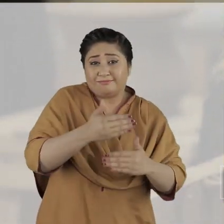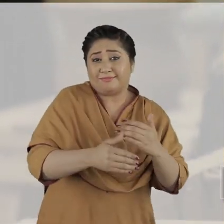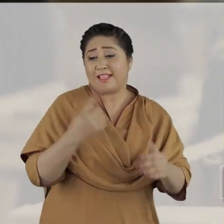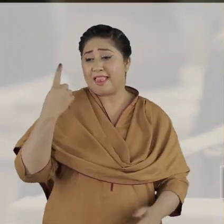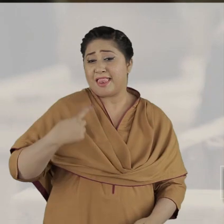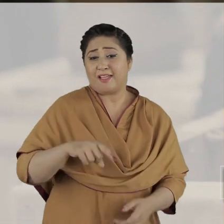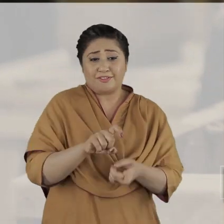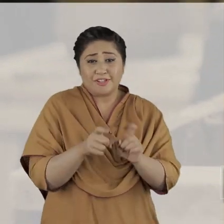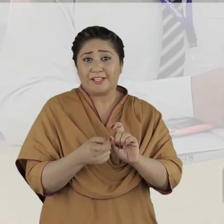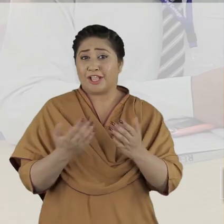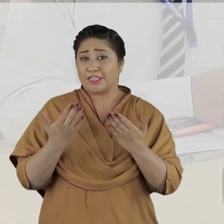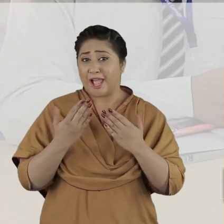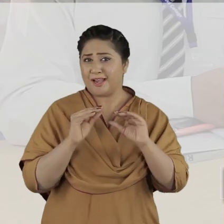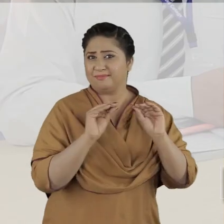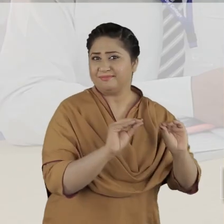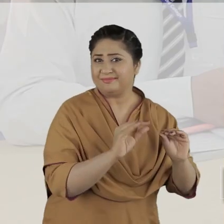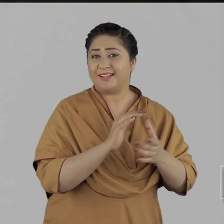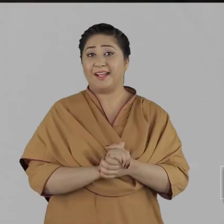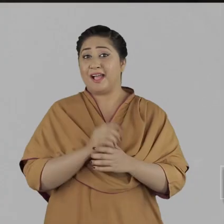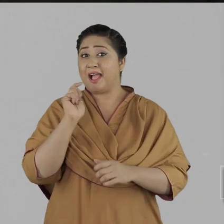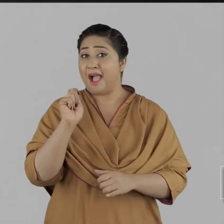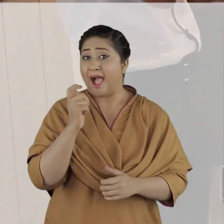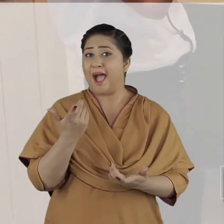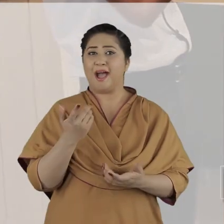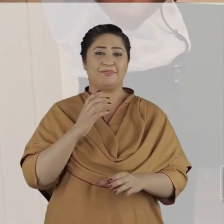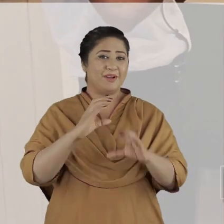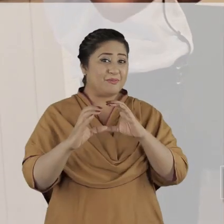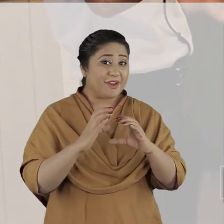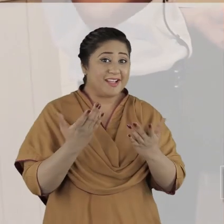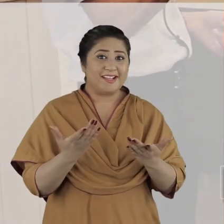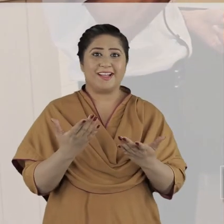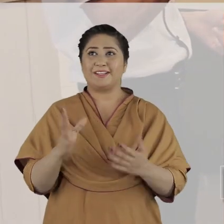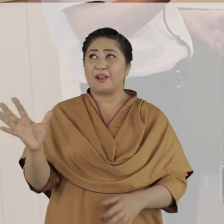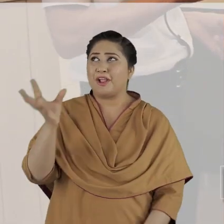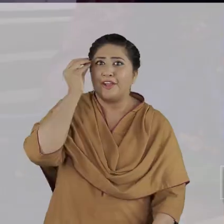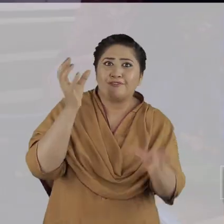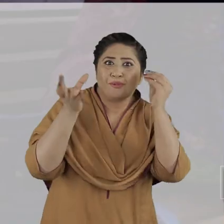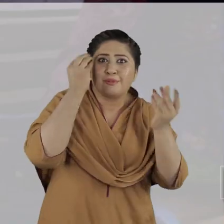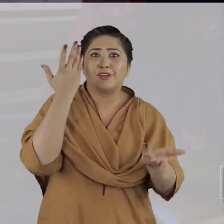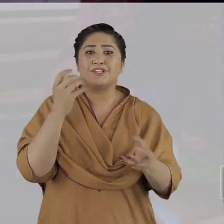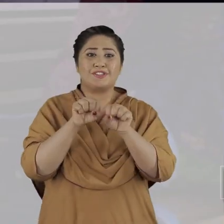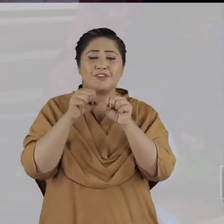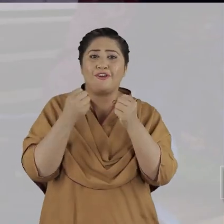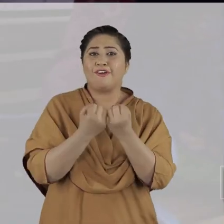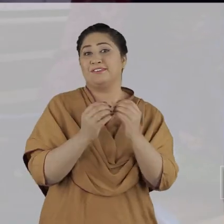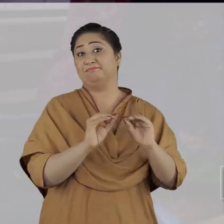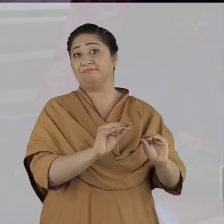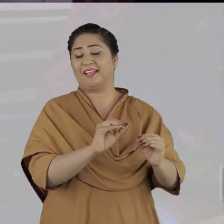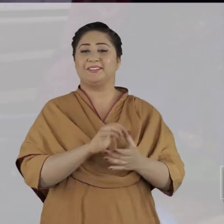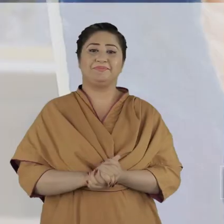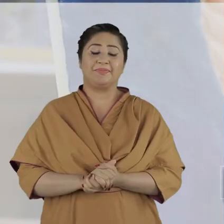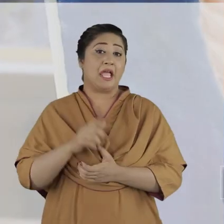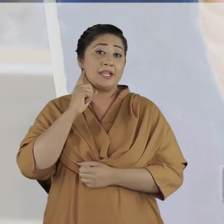in all spheres of life. Education, work, communication, information, and social integration.